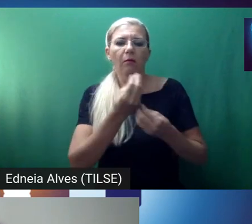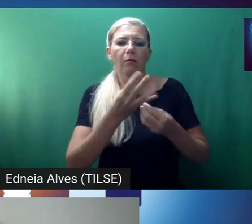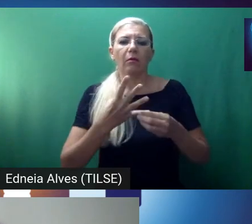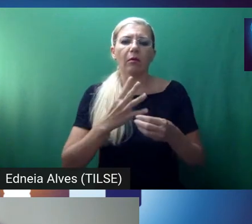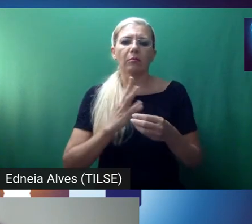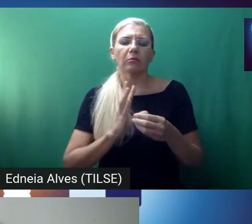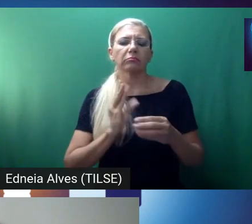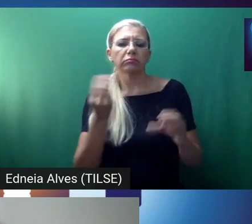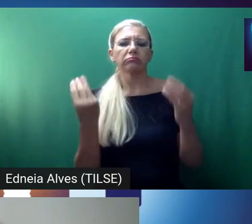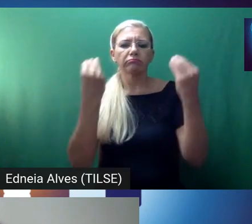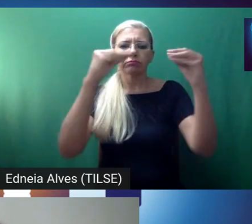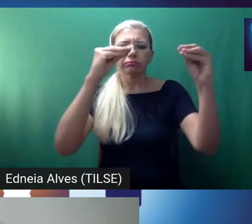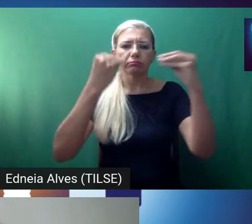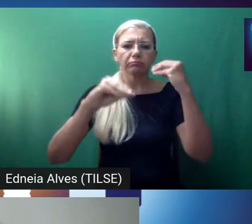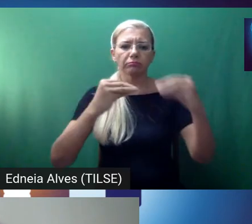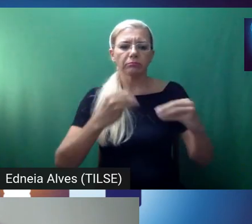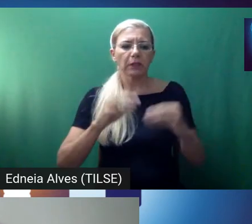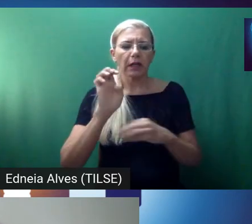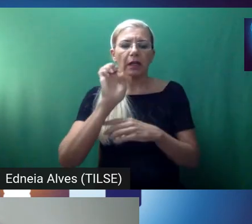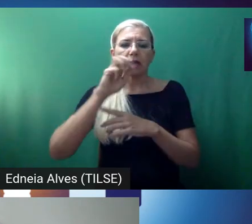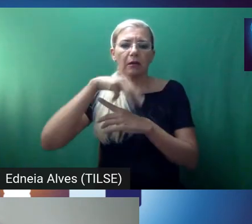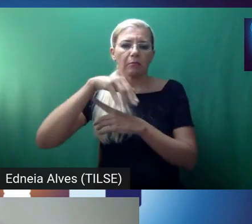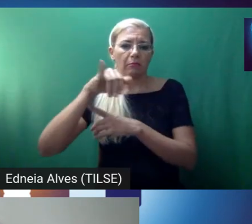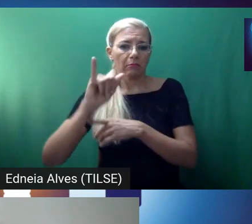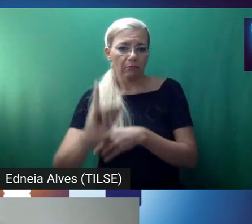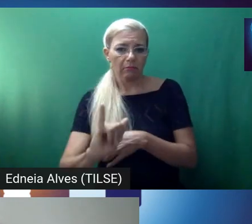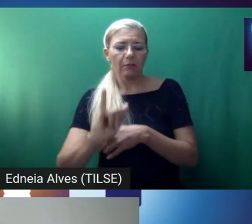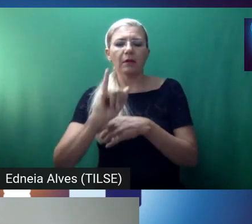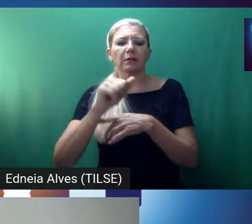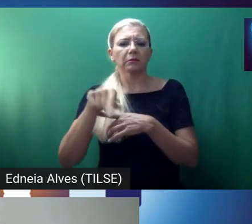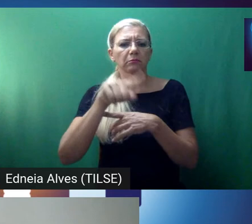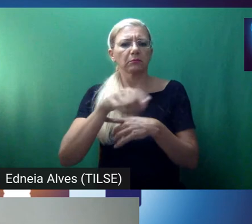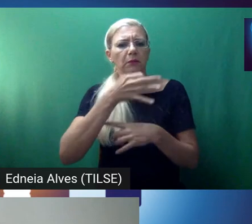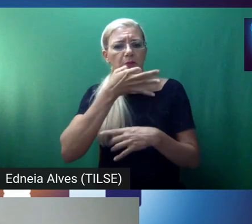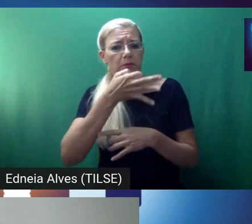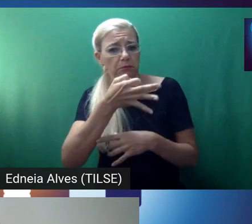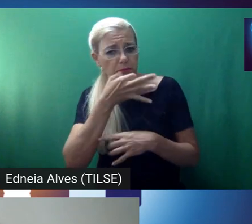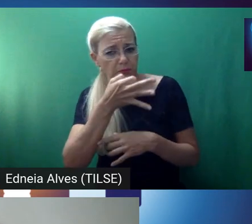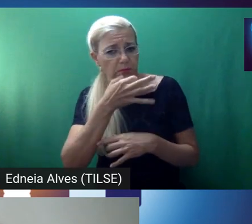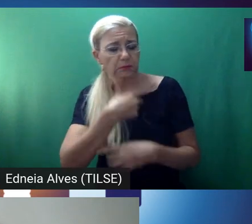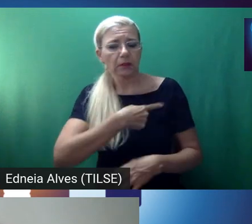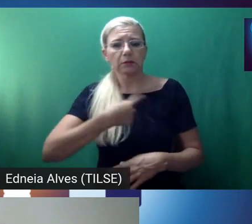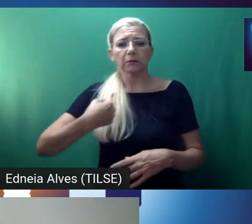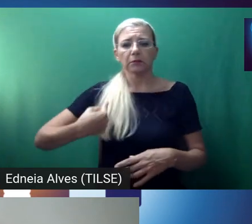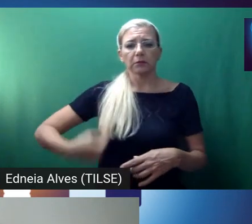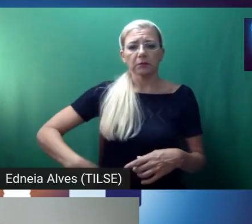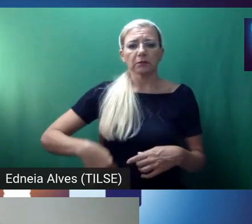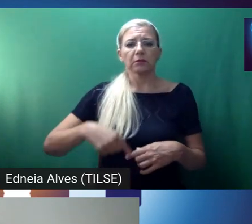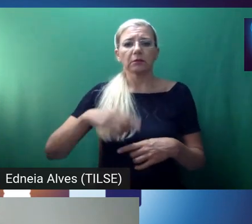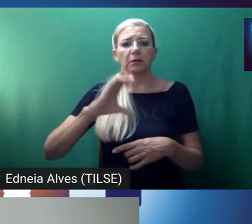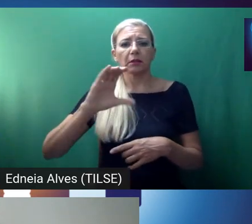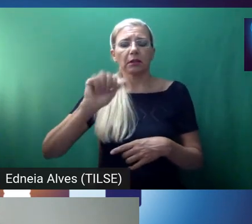So, these contexts that you have mentioned in China, in